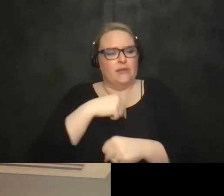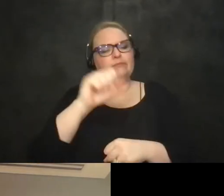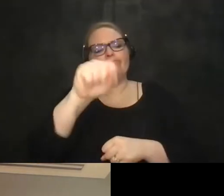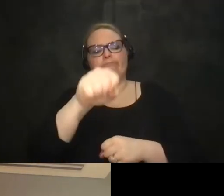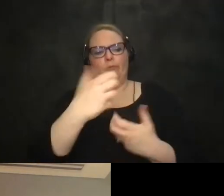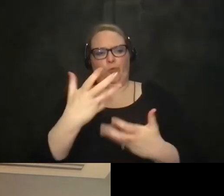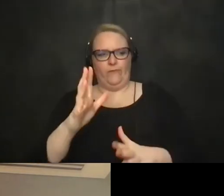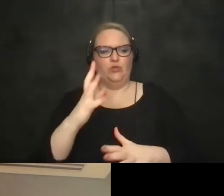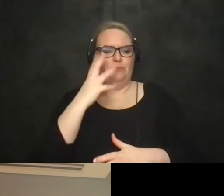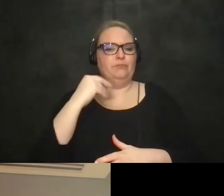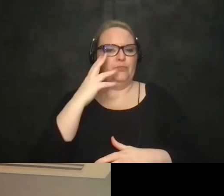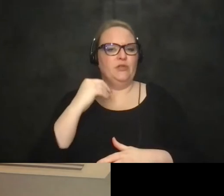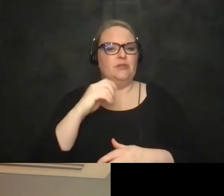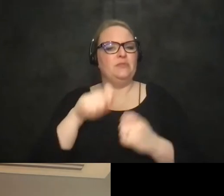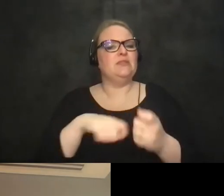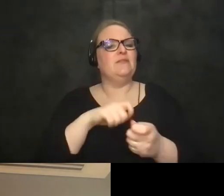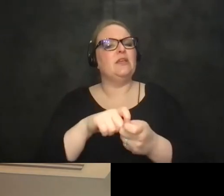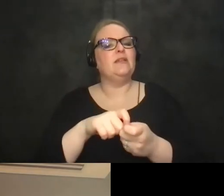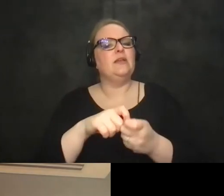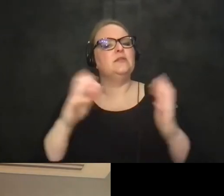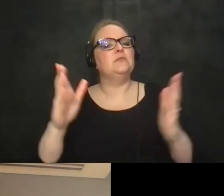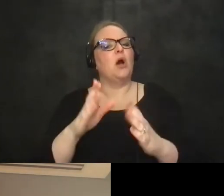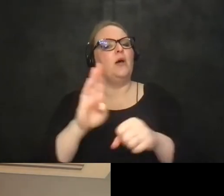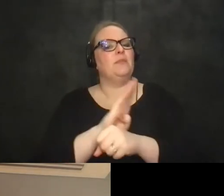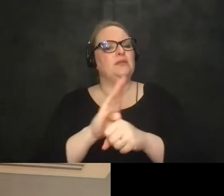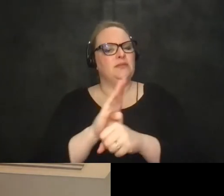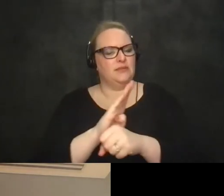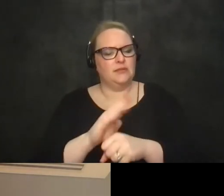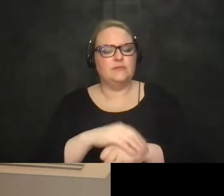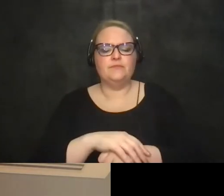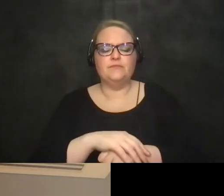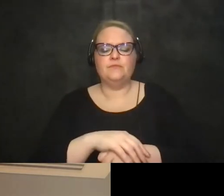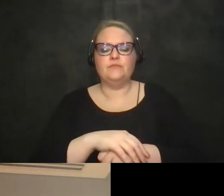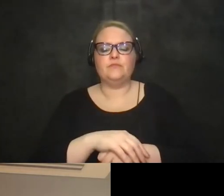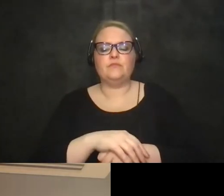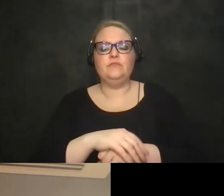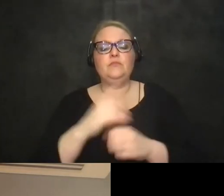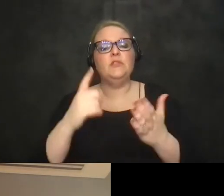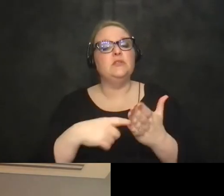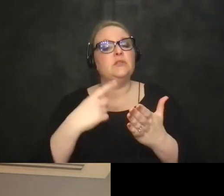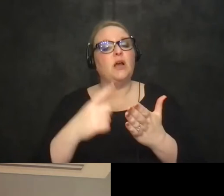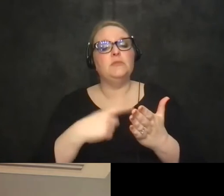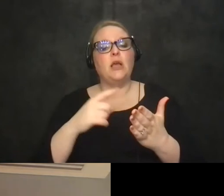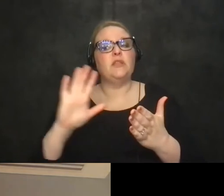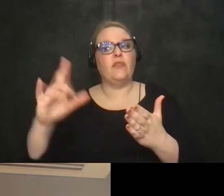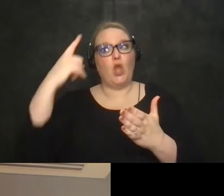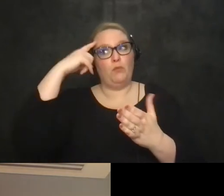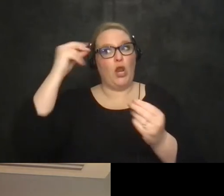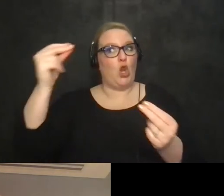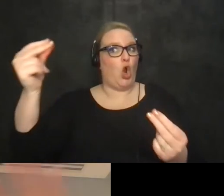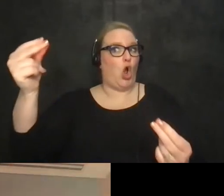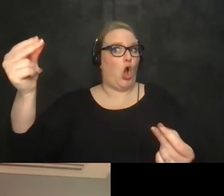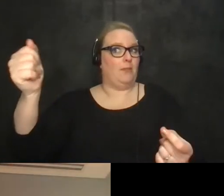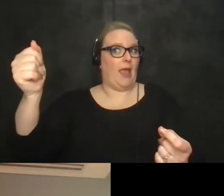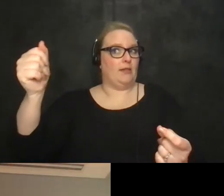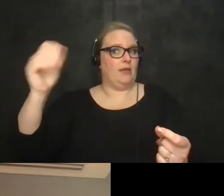experience especially in um smaller businesses as well right um or sometimes their brain automatically goes to